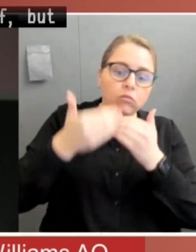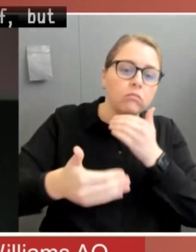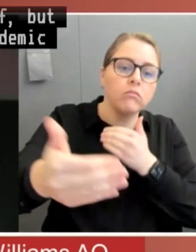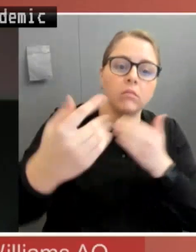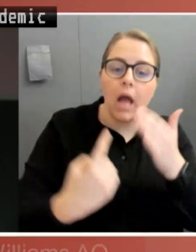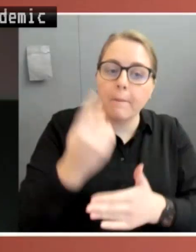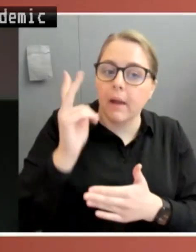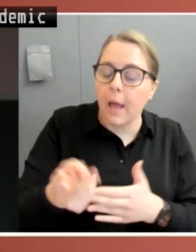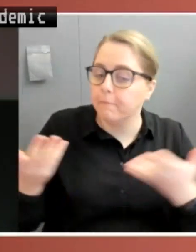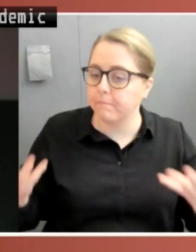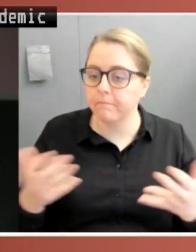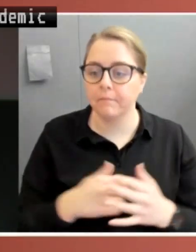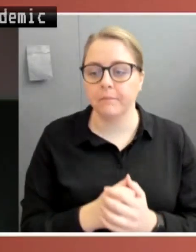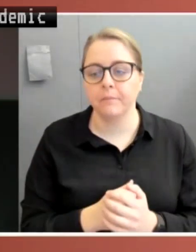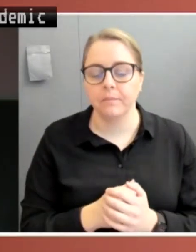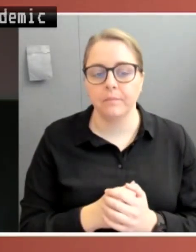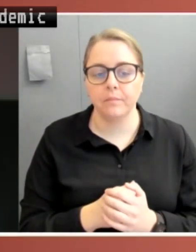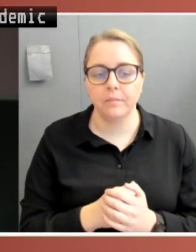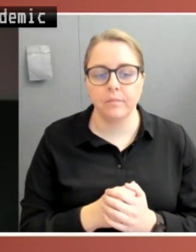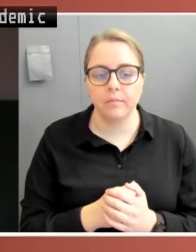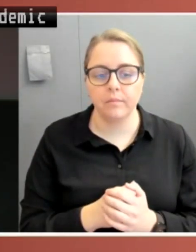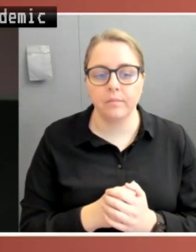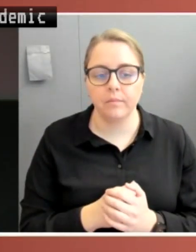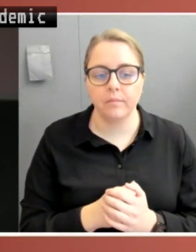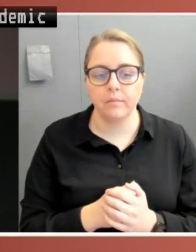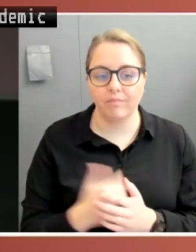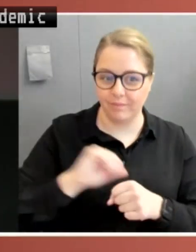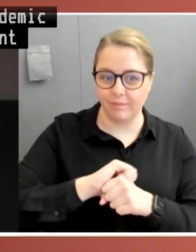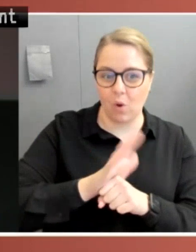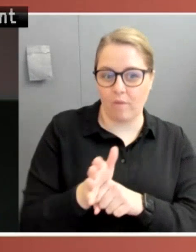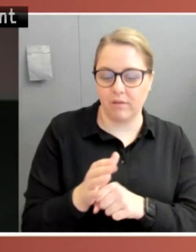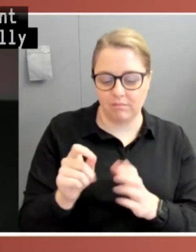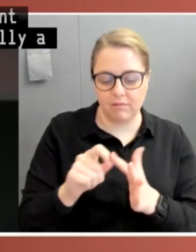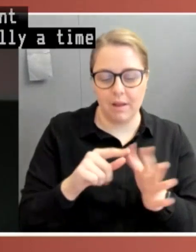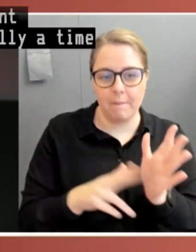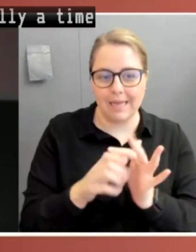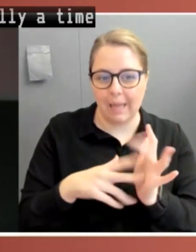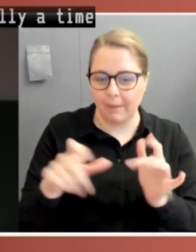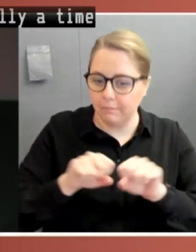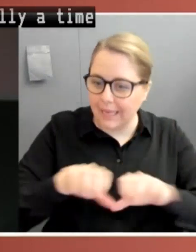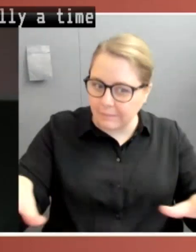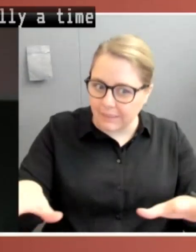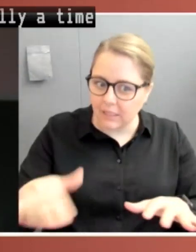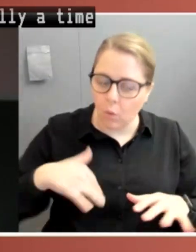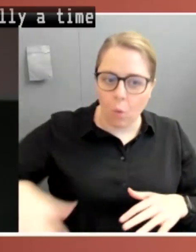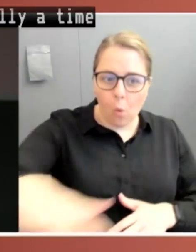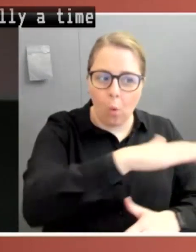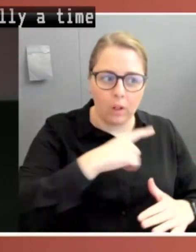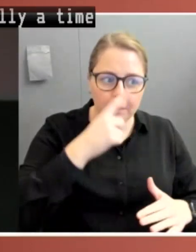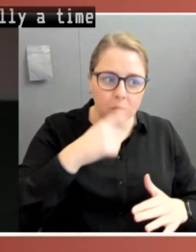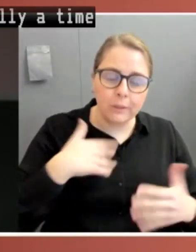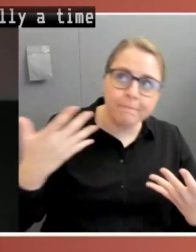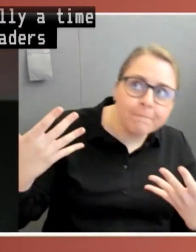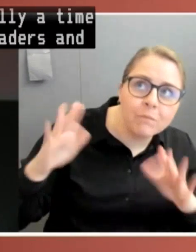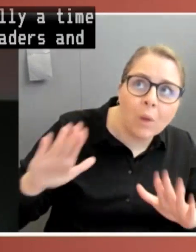The recent pandemic was quintessentially a time when we did look to our leaders and parliaments. And a quick reminder,